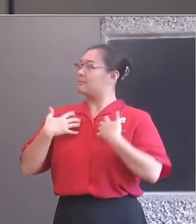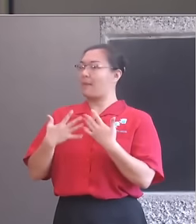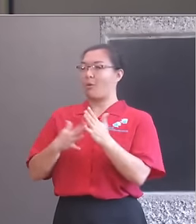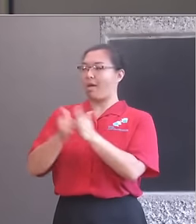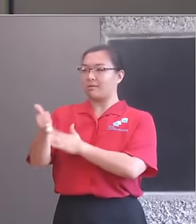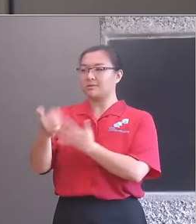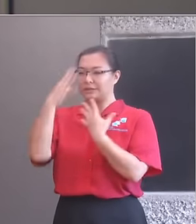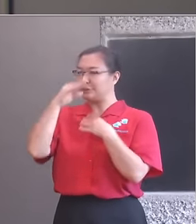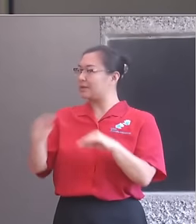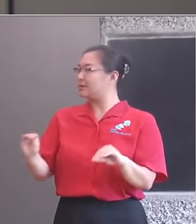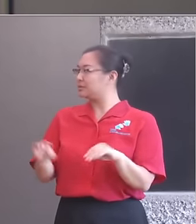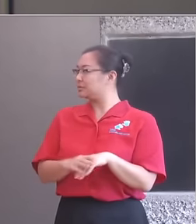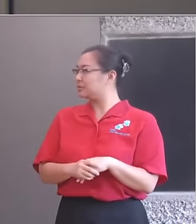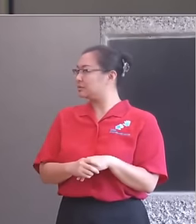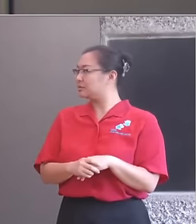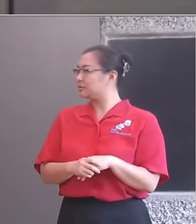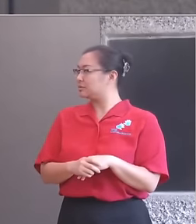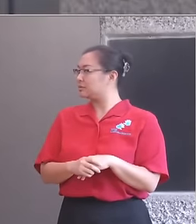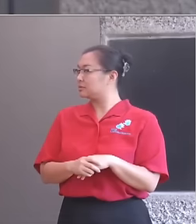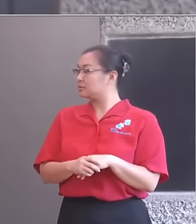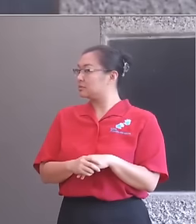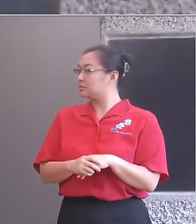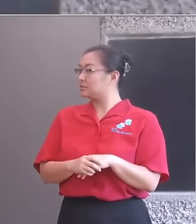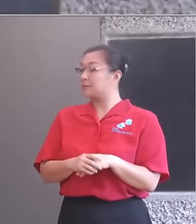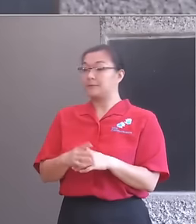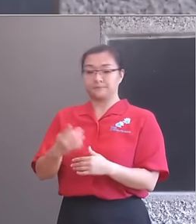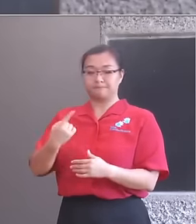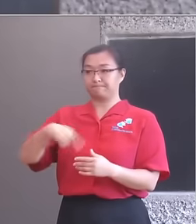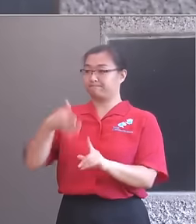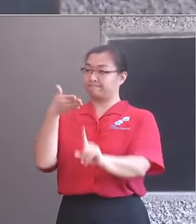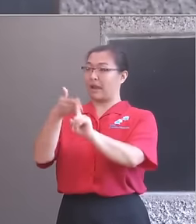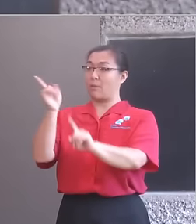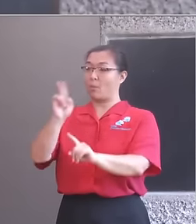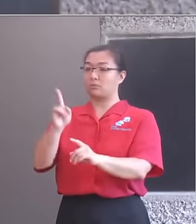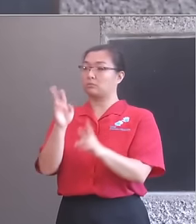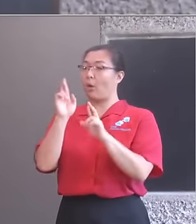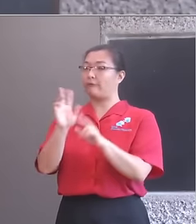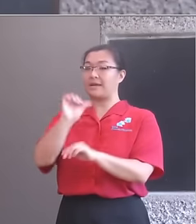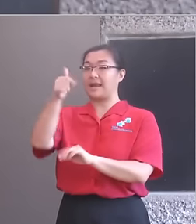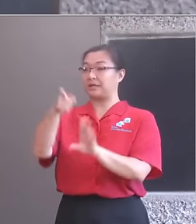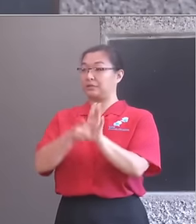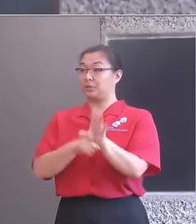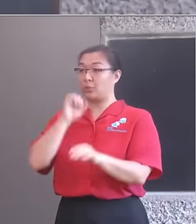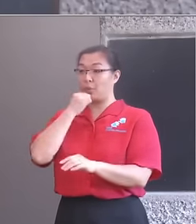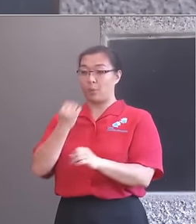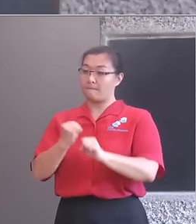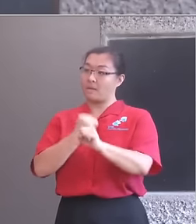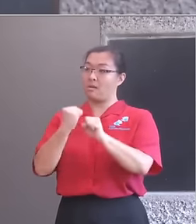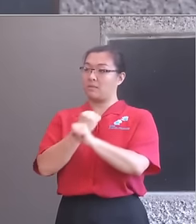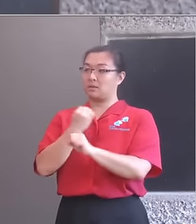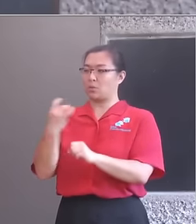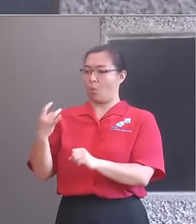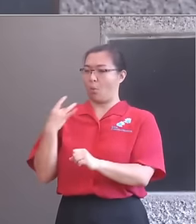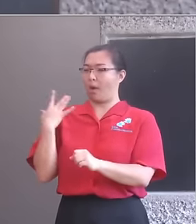very much to publish a white paper on culture and heritage in the new year. It'll be the first white paper for